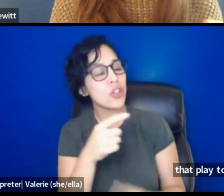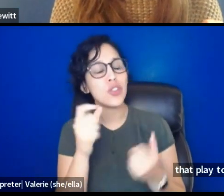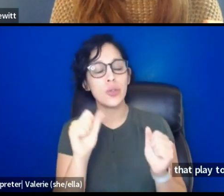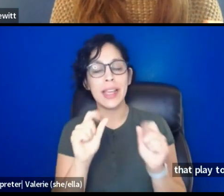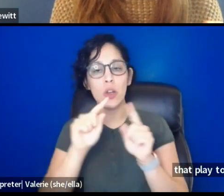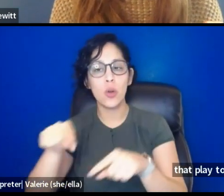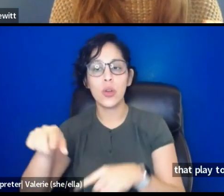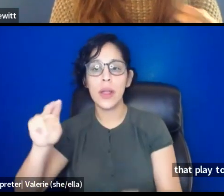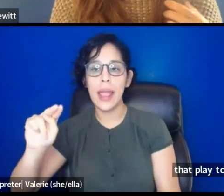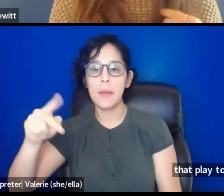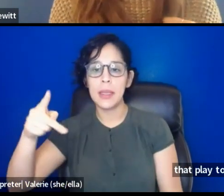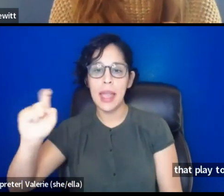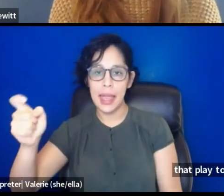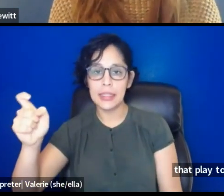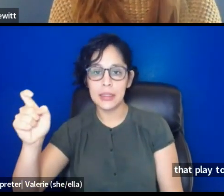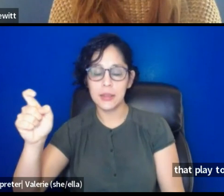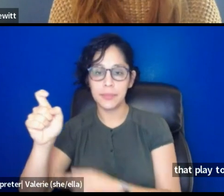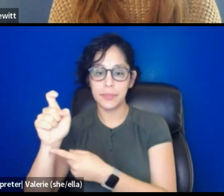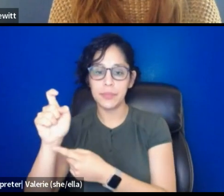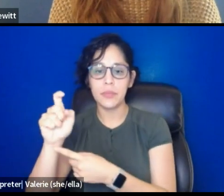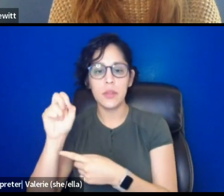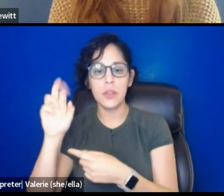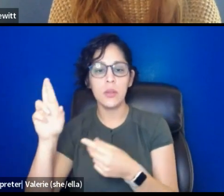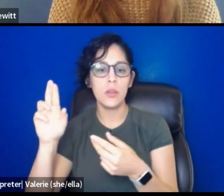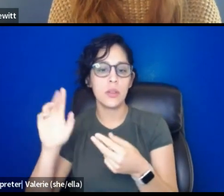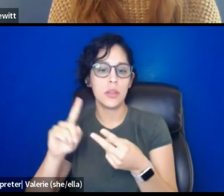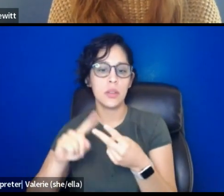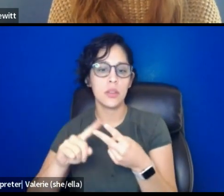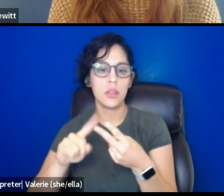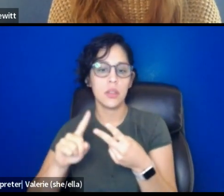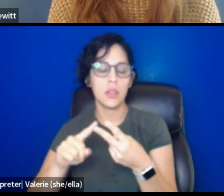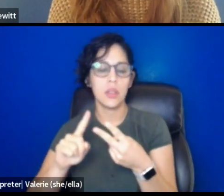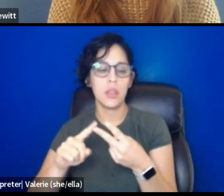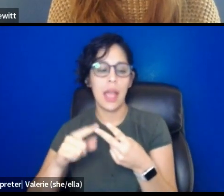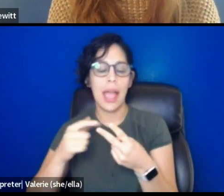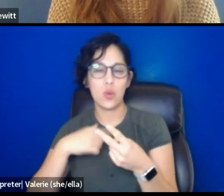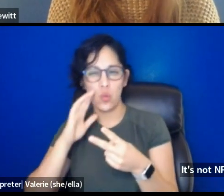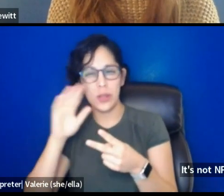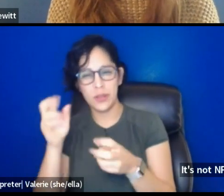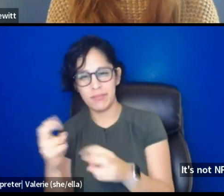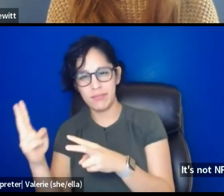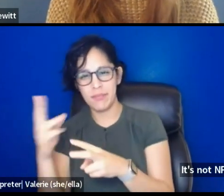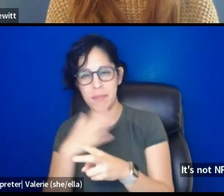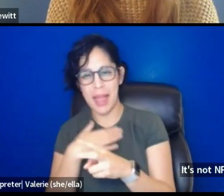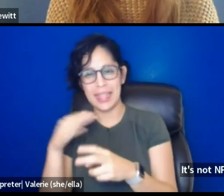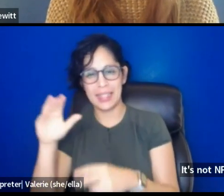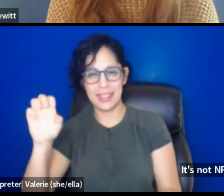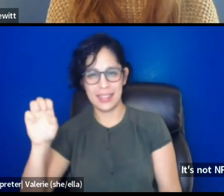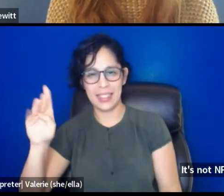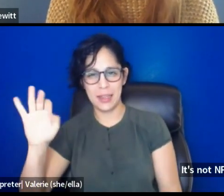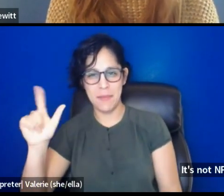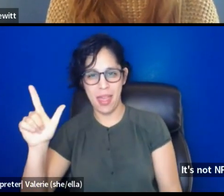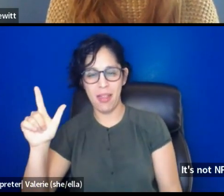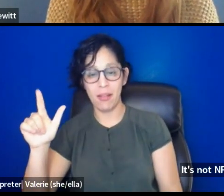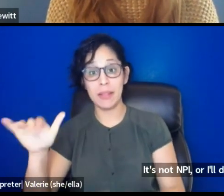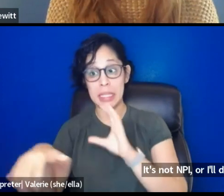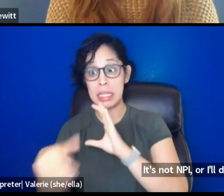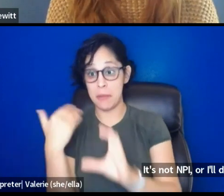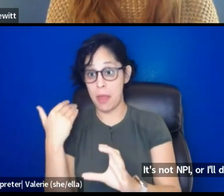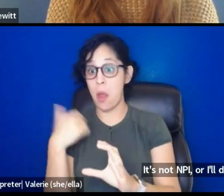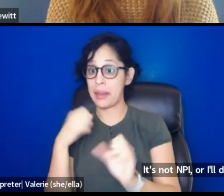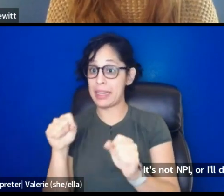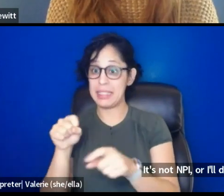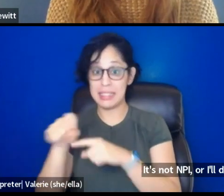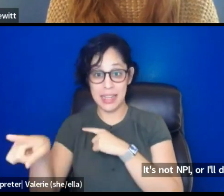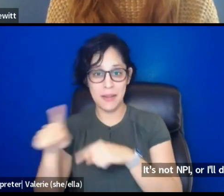NPX, um, or, um, I'll drop my email in and you can email me and I can send it to you, but, um, yeah,